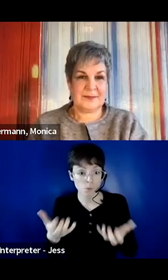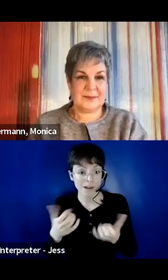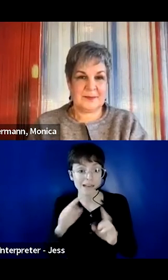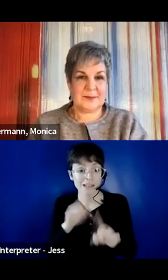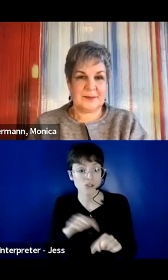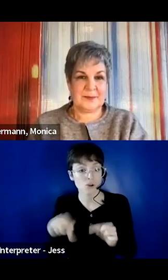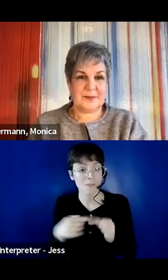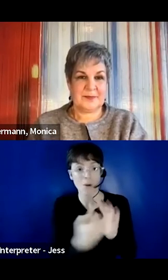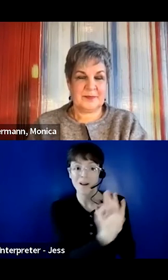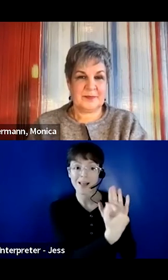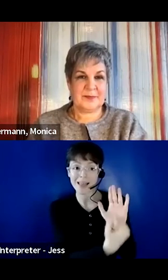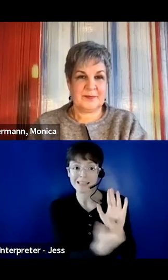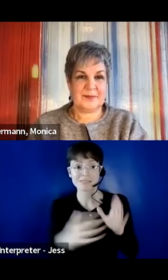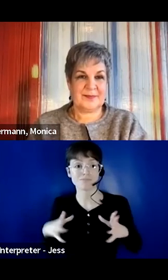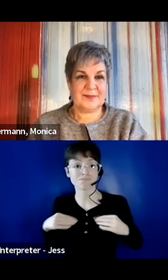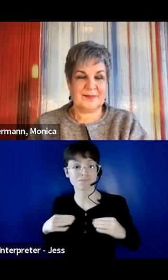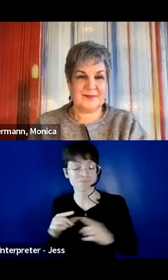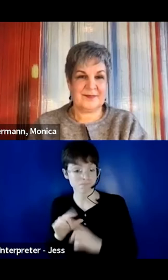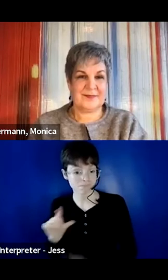Oh, yep. Christine, go ahead.